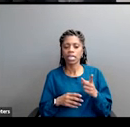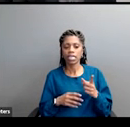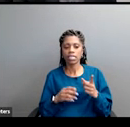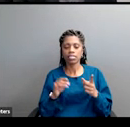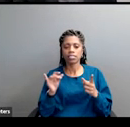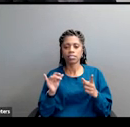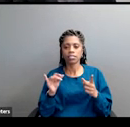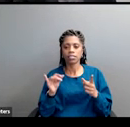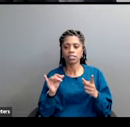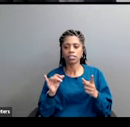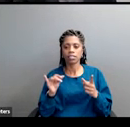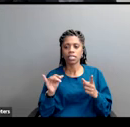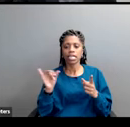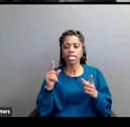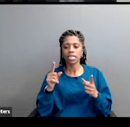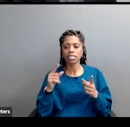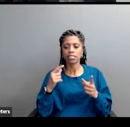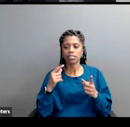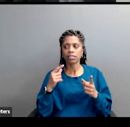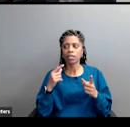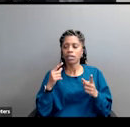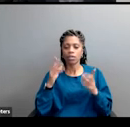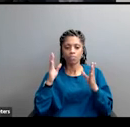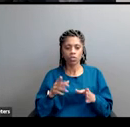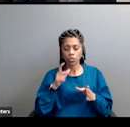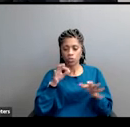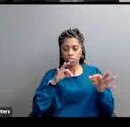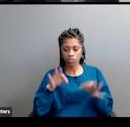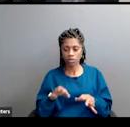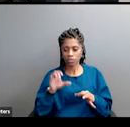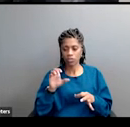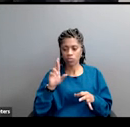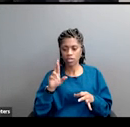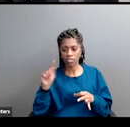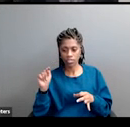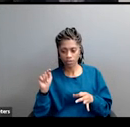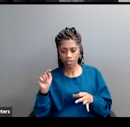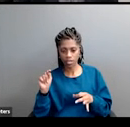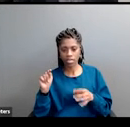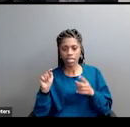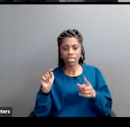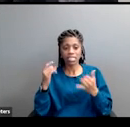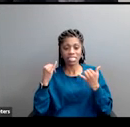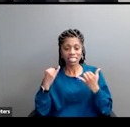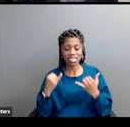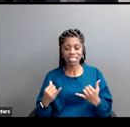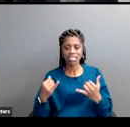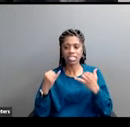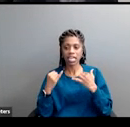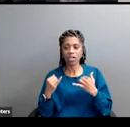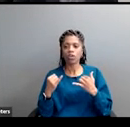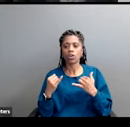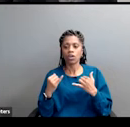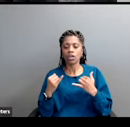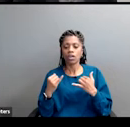behind the attacks on critical race theory, describing it as a woke ideology. He is now one of the principal movers behind the